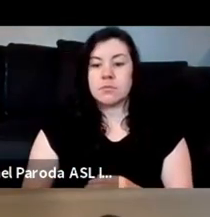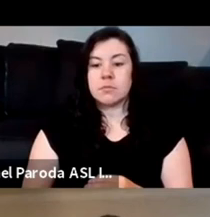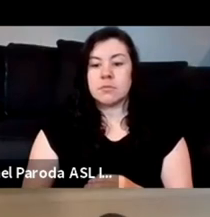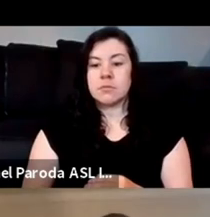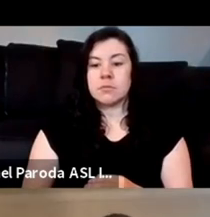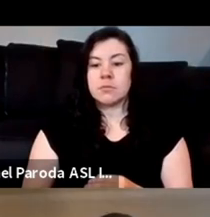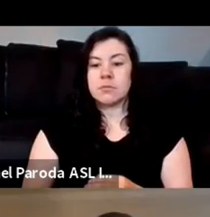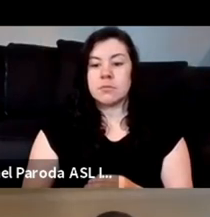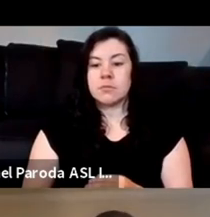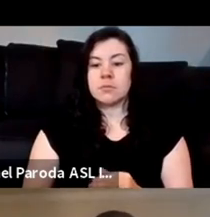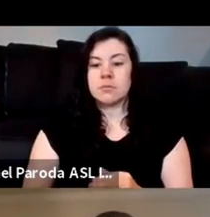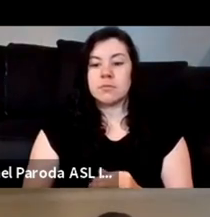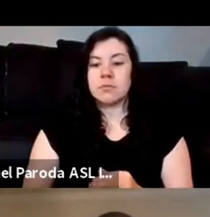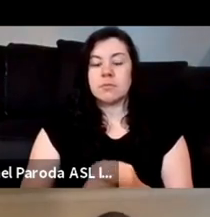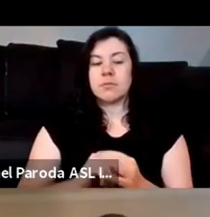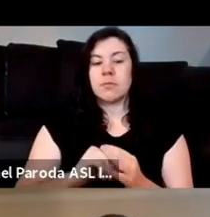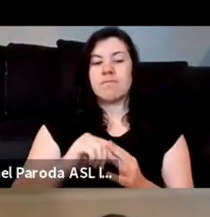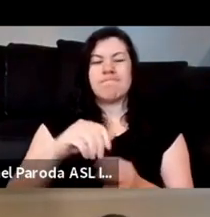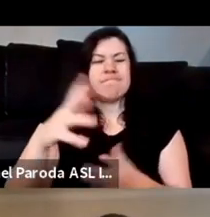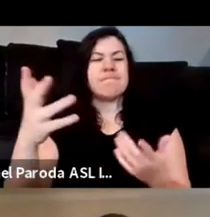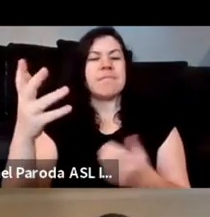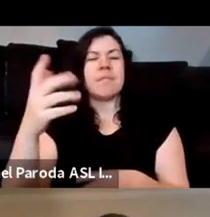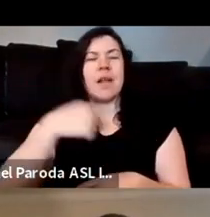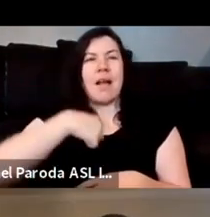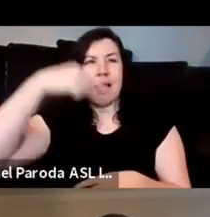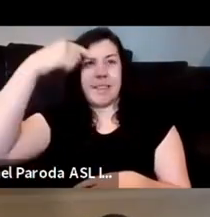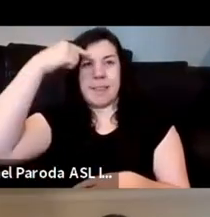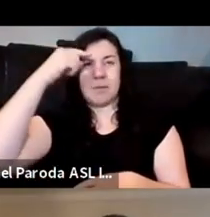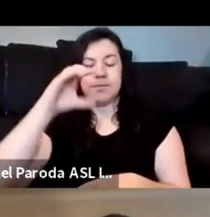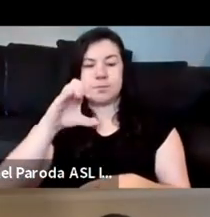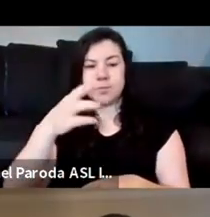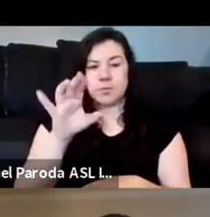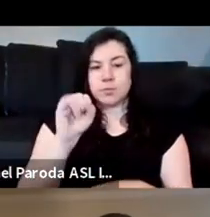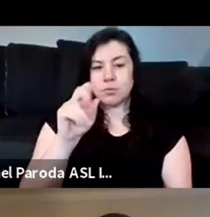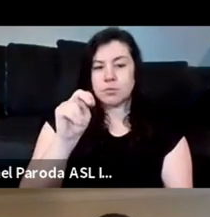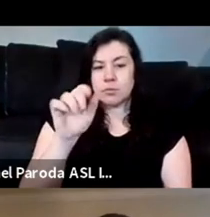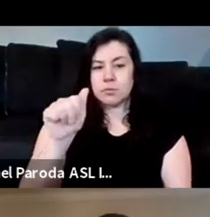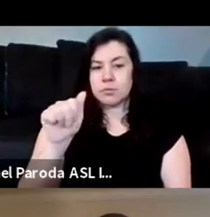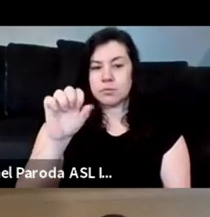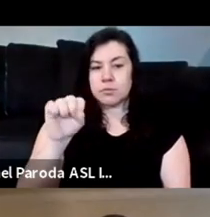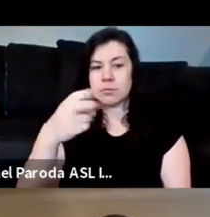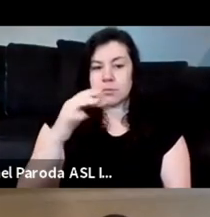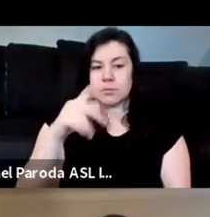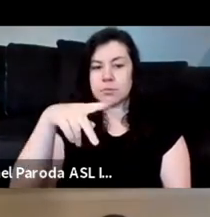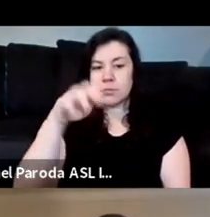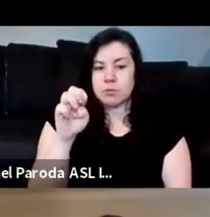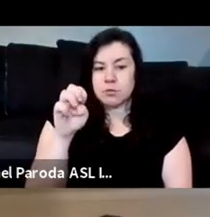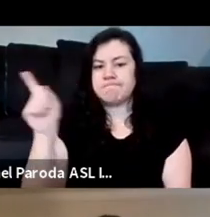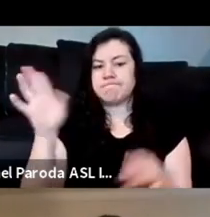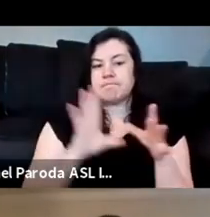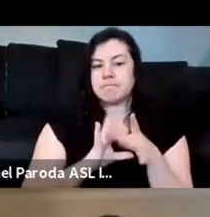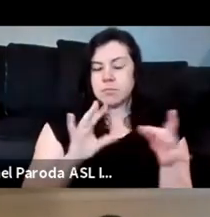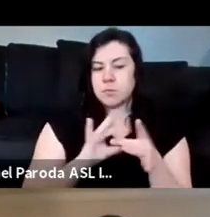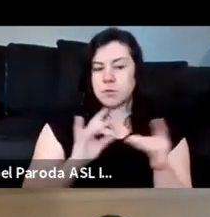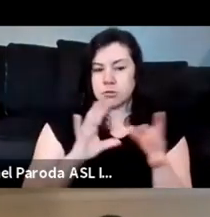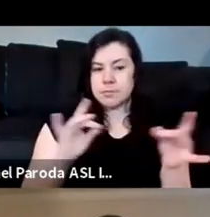know uh the the concept of the hold you know that christina sharp talks about in the wake and and the physical and psychological impositions